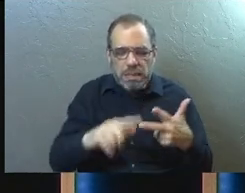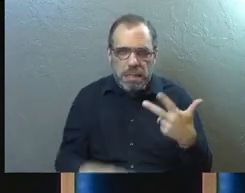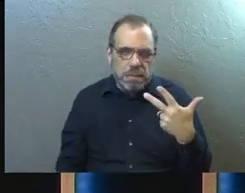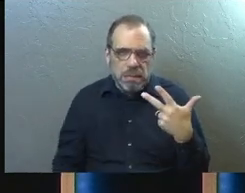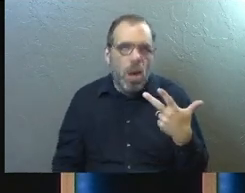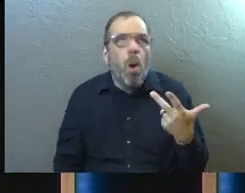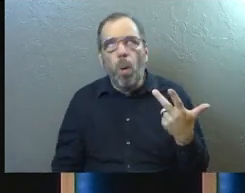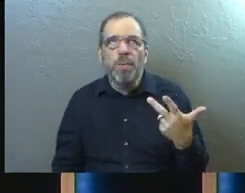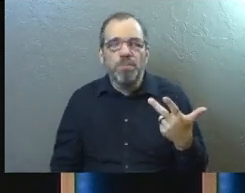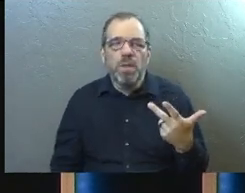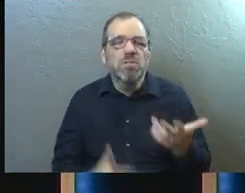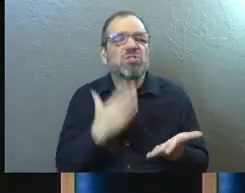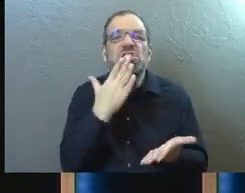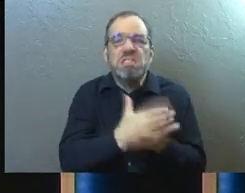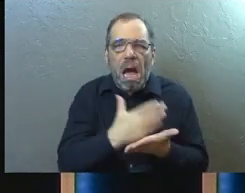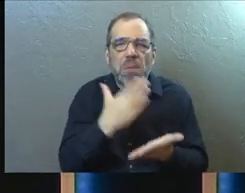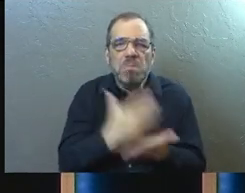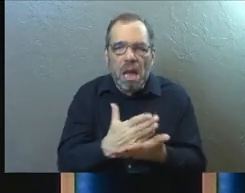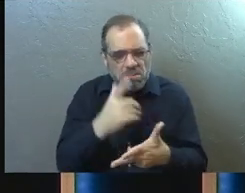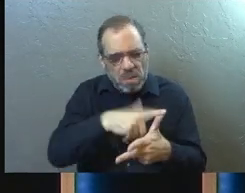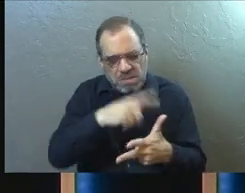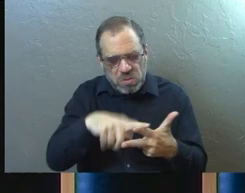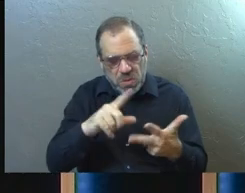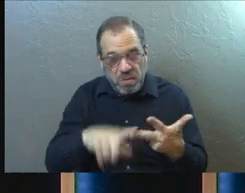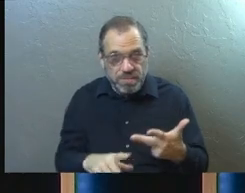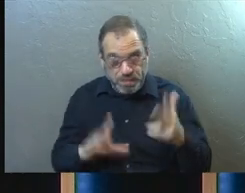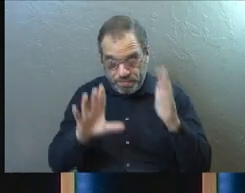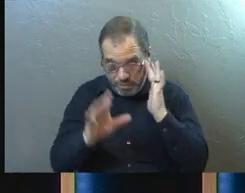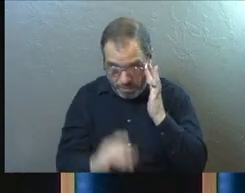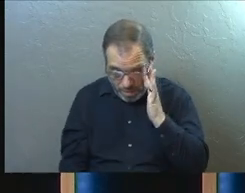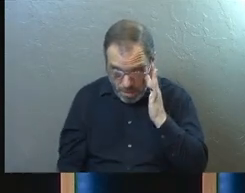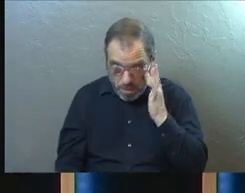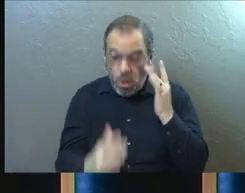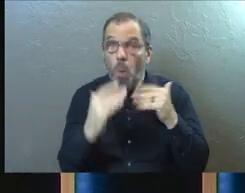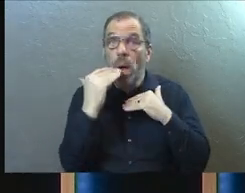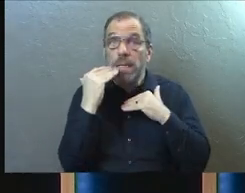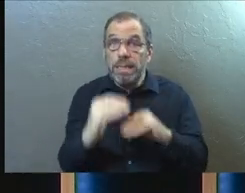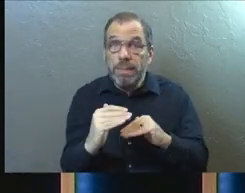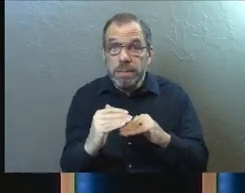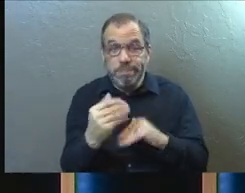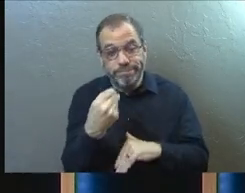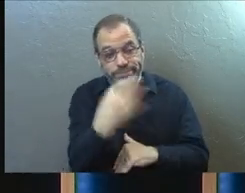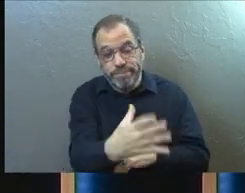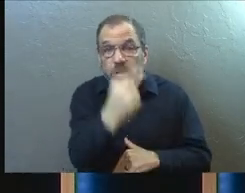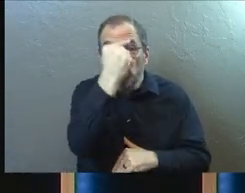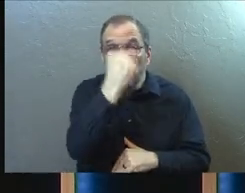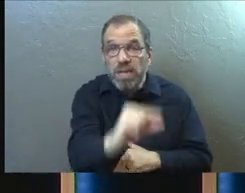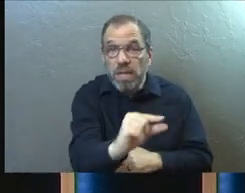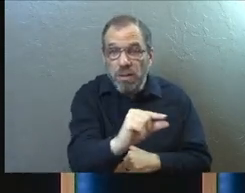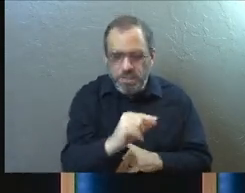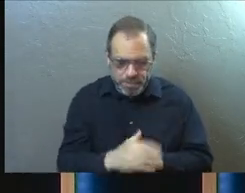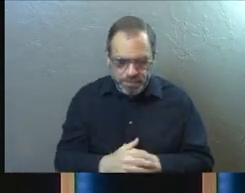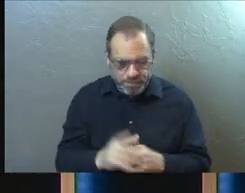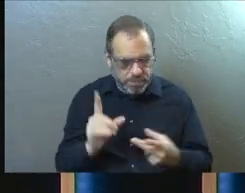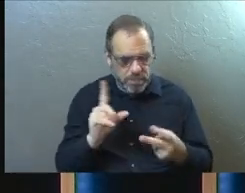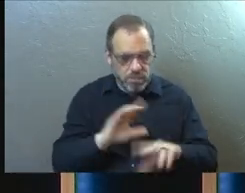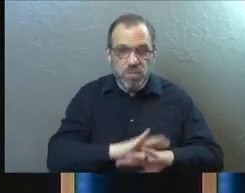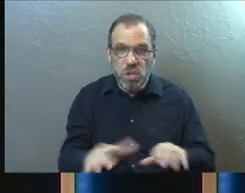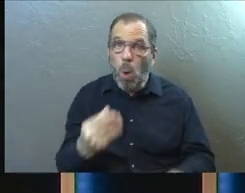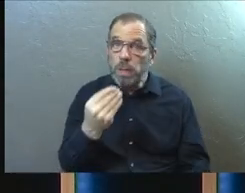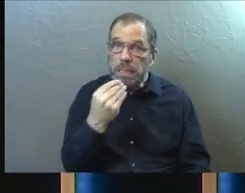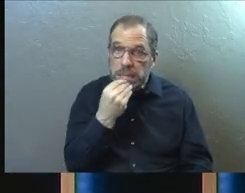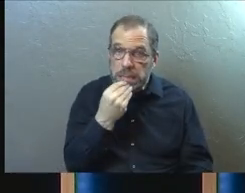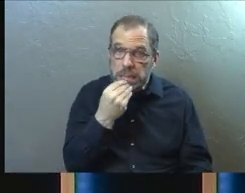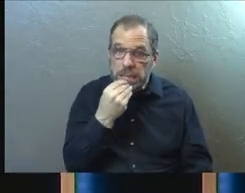things or to stop doing some of these things. So here's the restrictions that are given to the Gentile believers. Don't eat